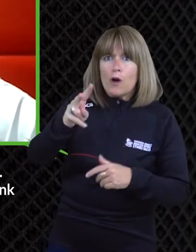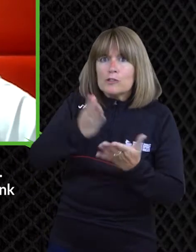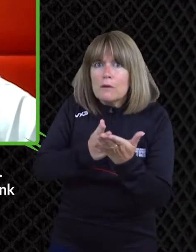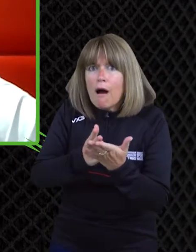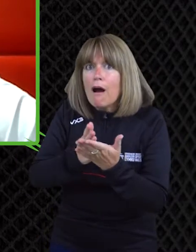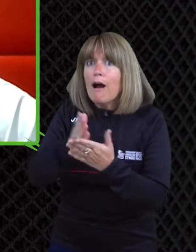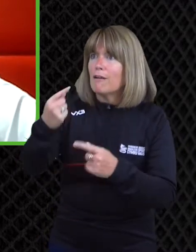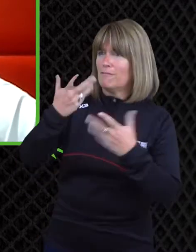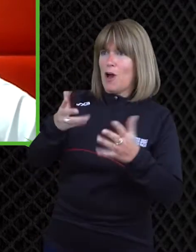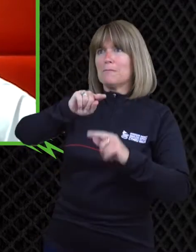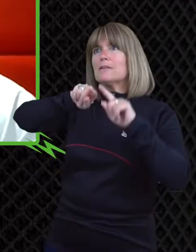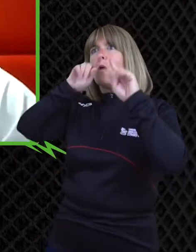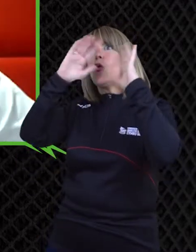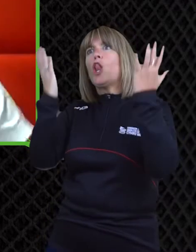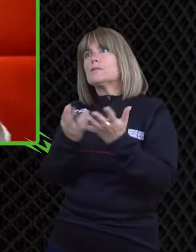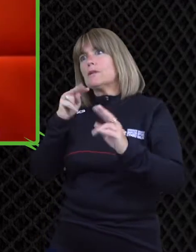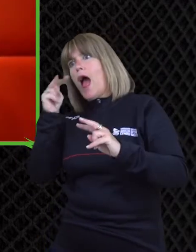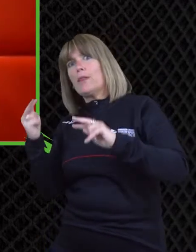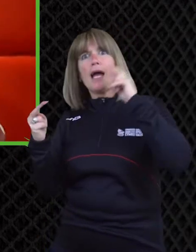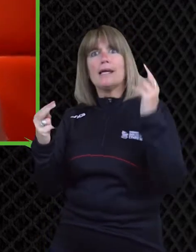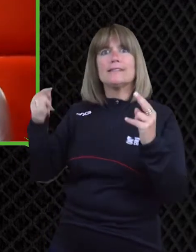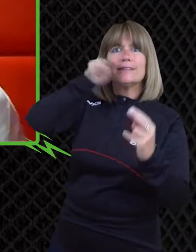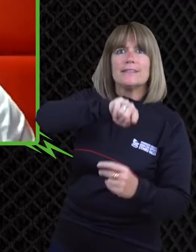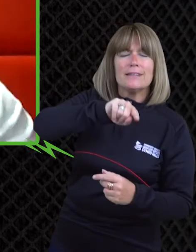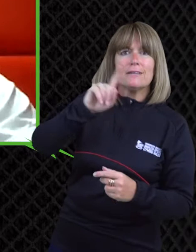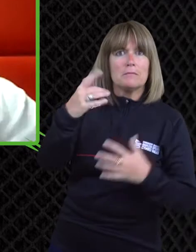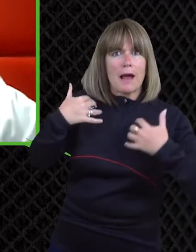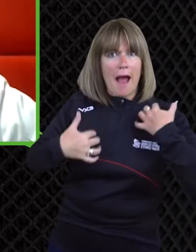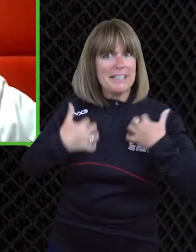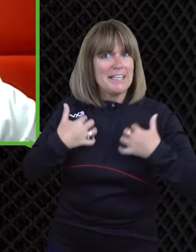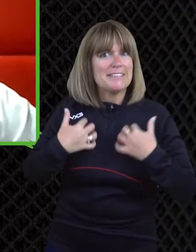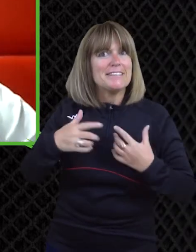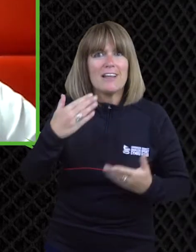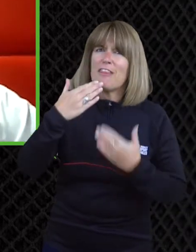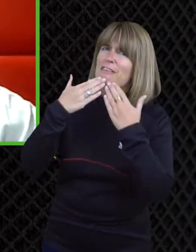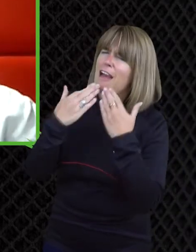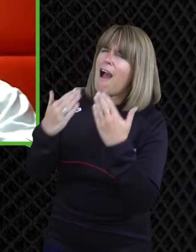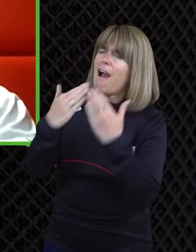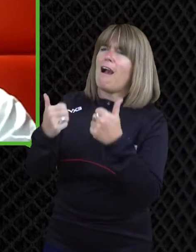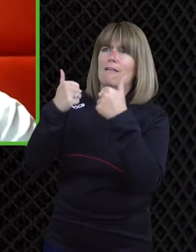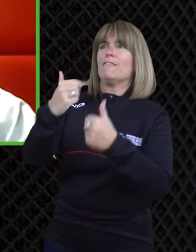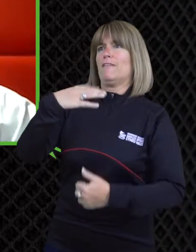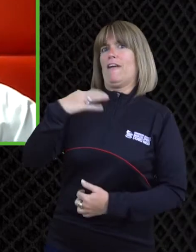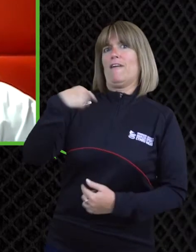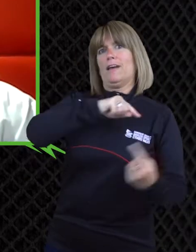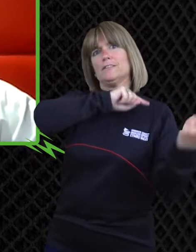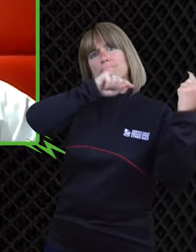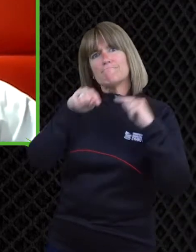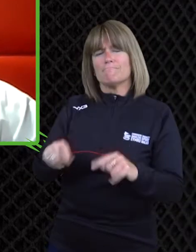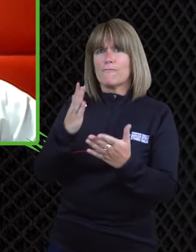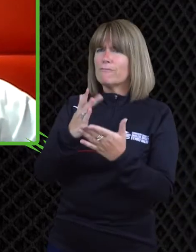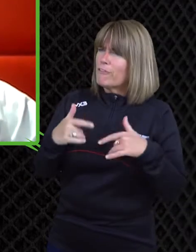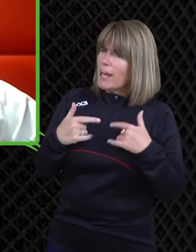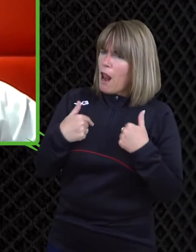no no thank you for coming on i really appreciate you uh giving up your time i know you're uh you're a very busy man with uh